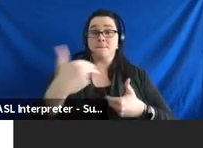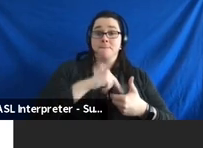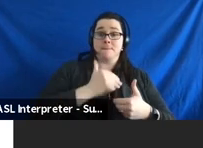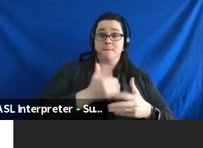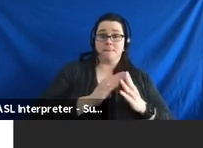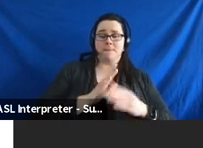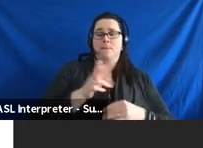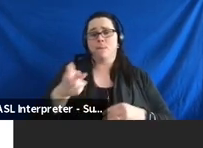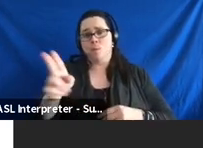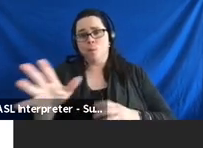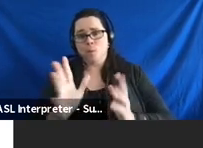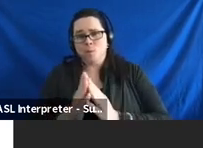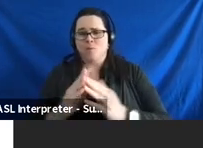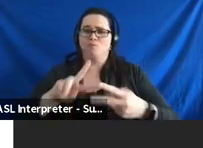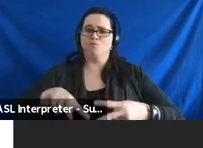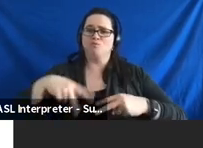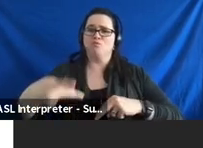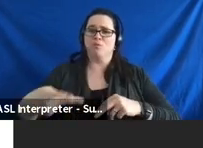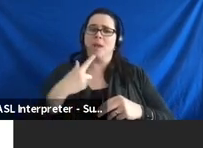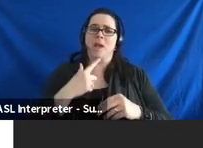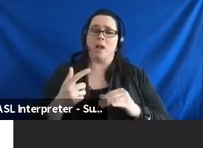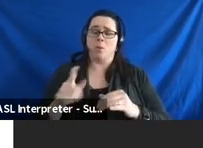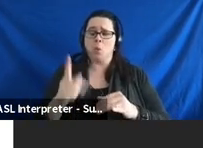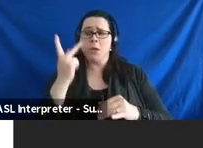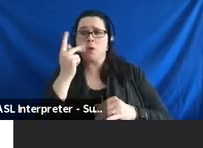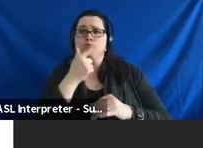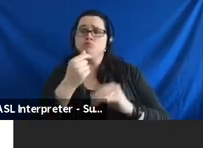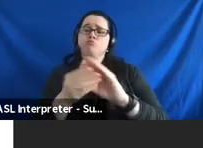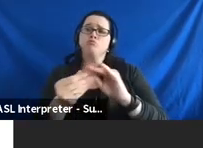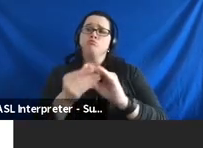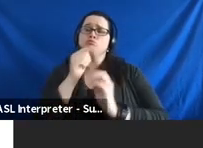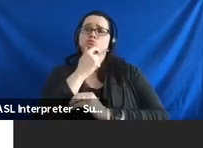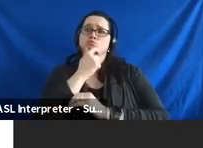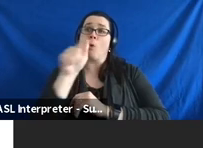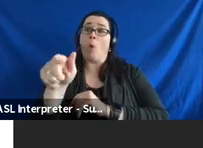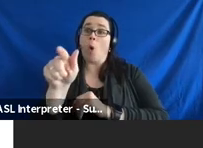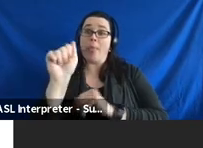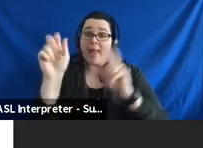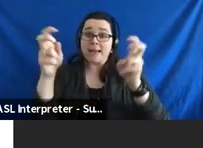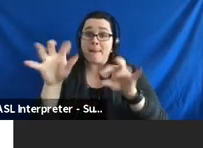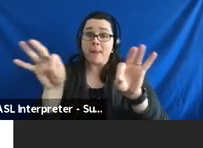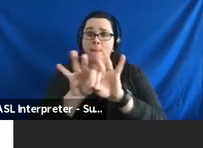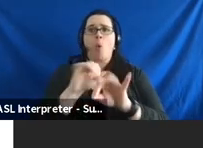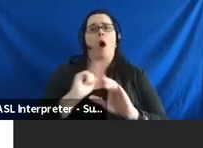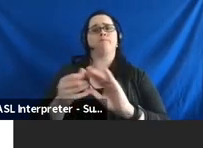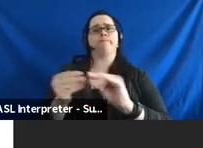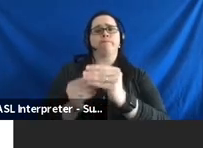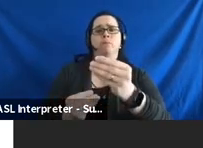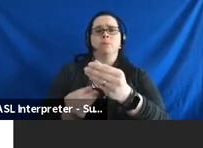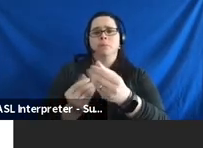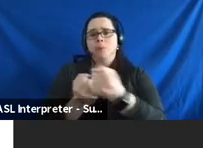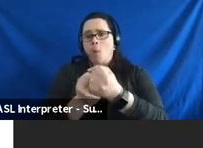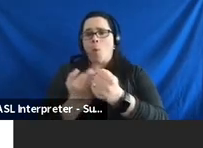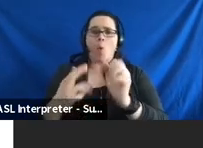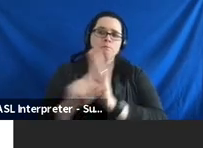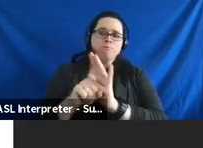ours and then we, you know, we comment when we think it's appropriate for us to do so. And then with